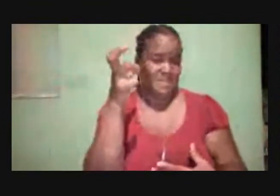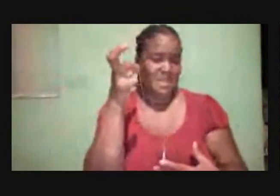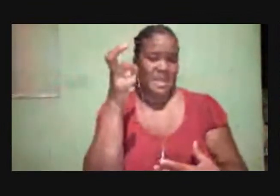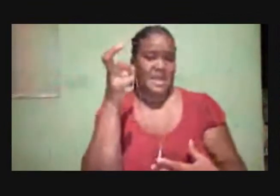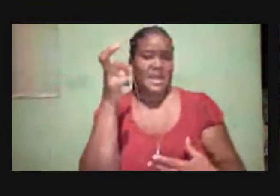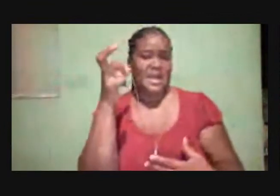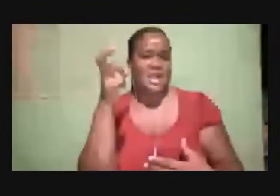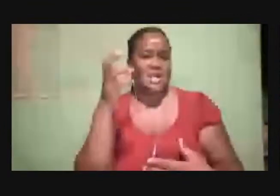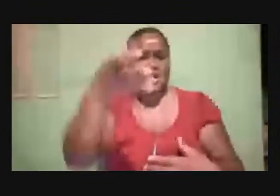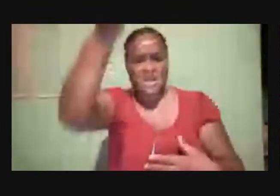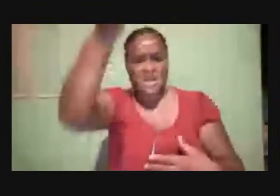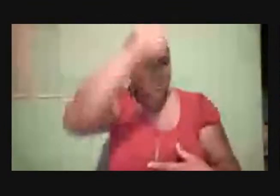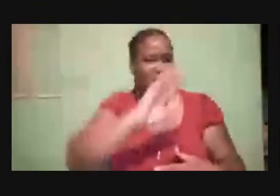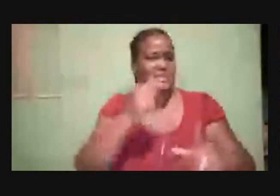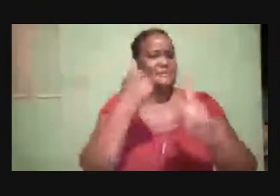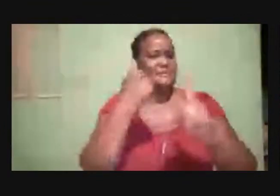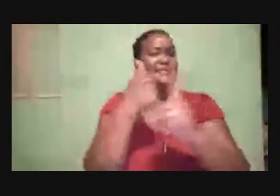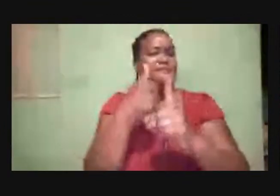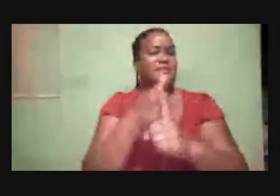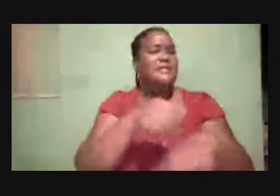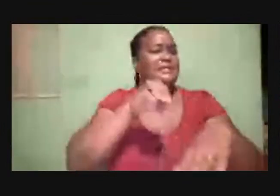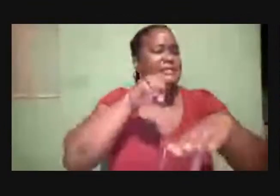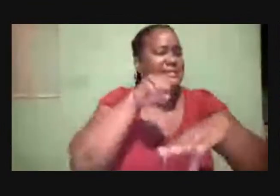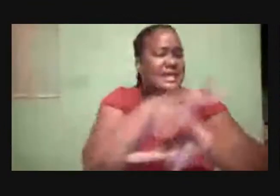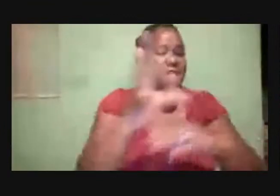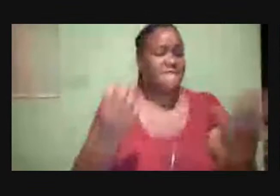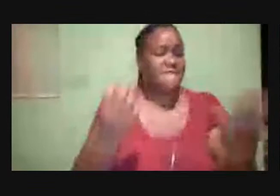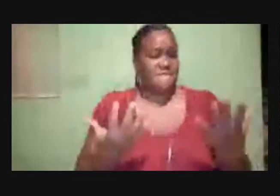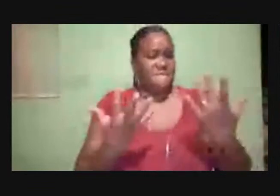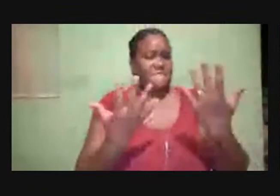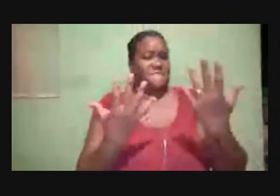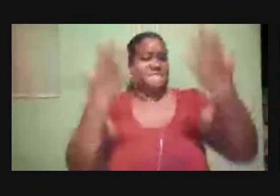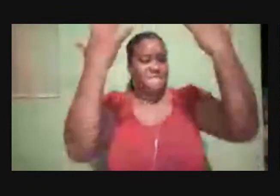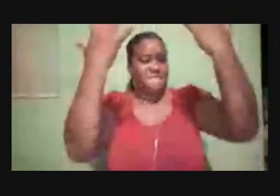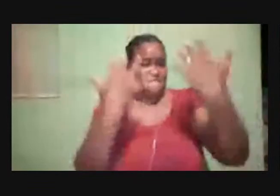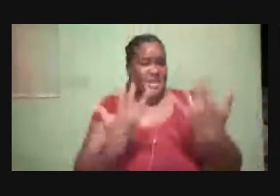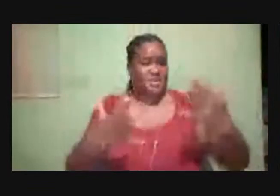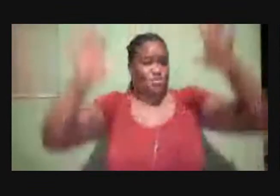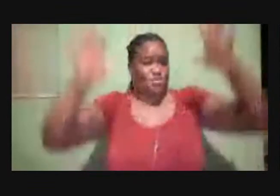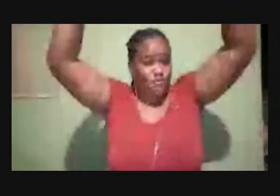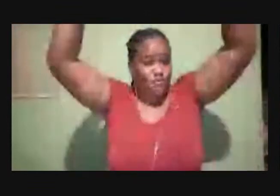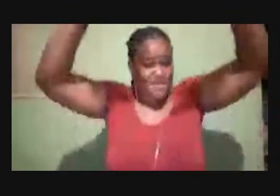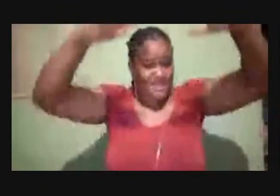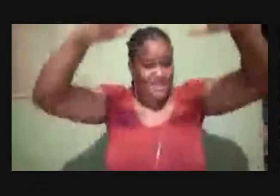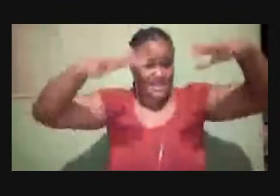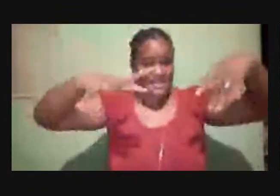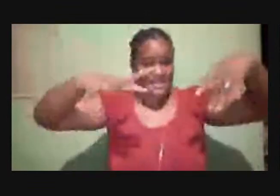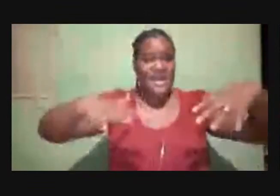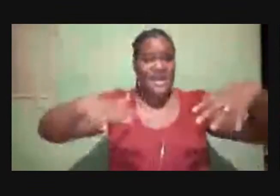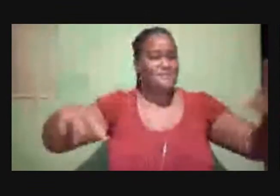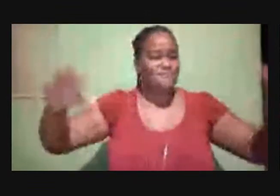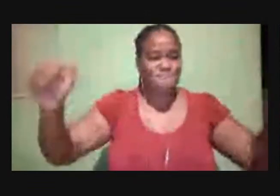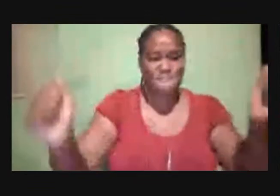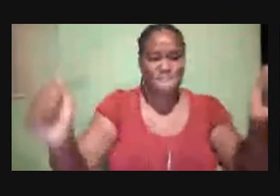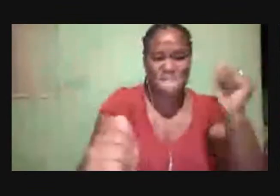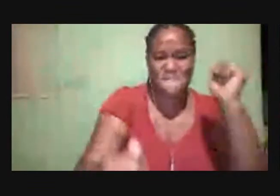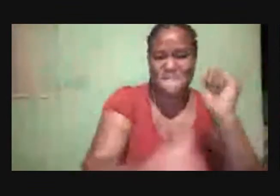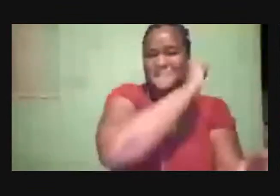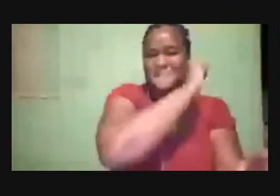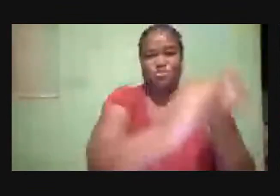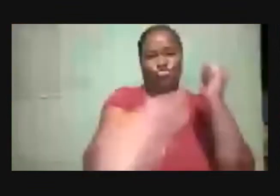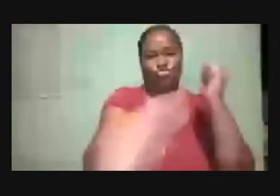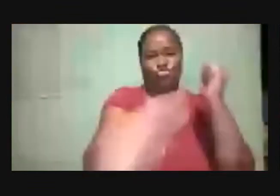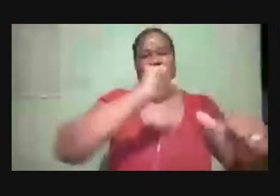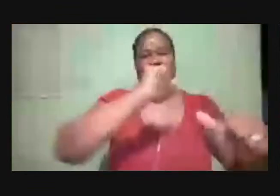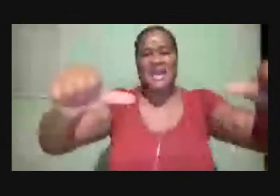Sent Fire Down From Heaven And Lit The Altar That Elijah Had Built And So For